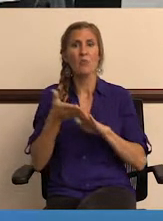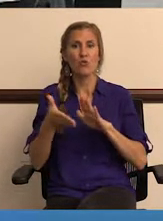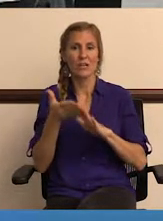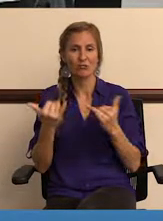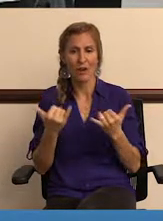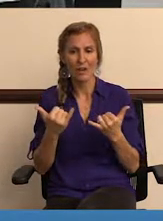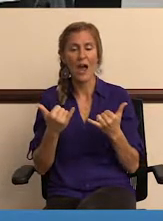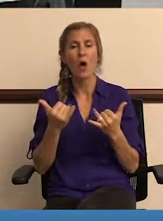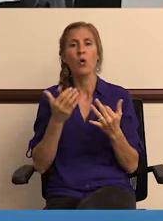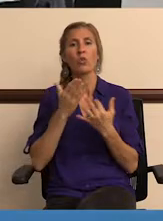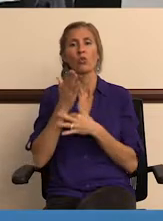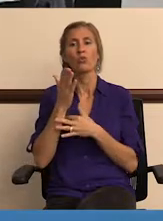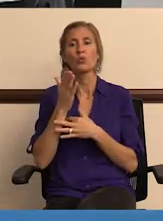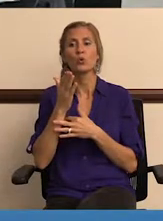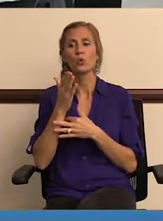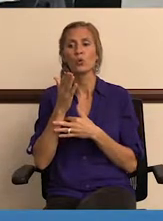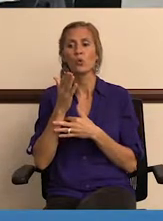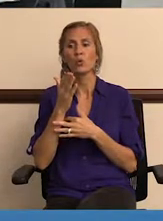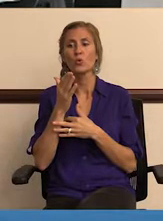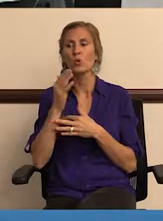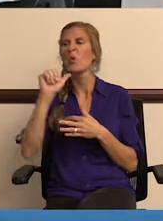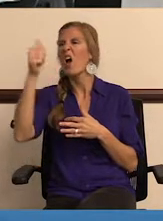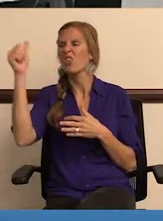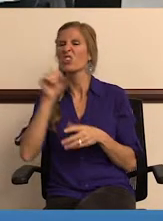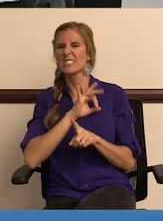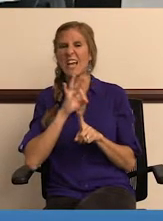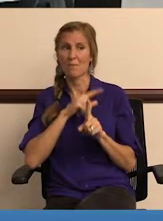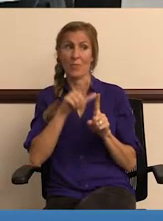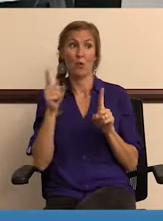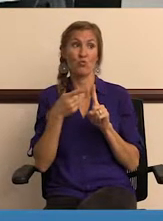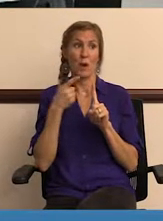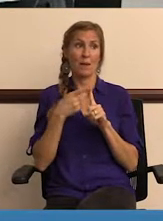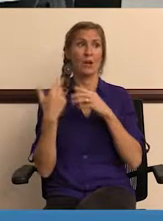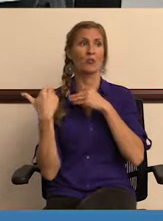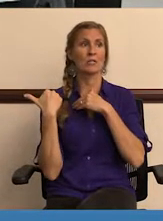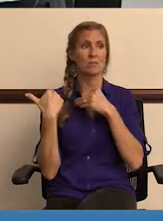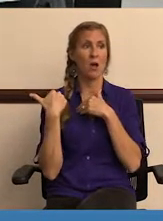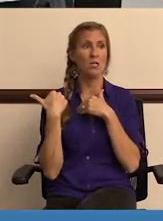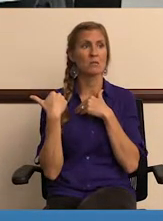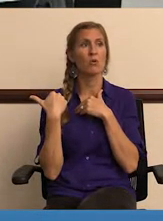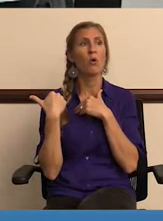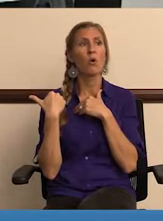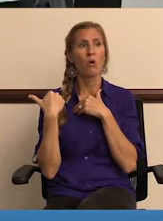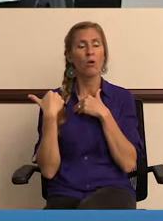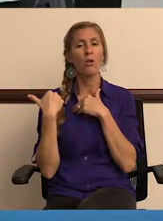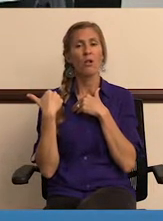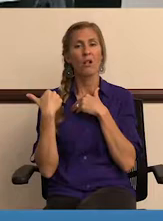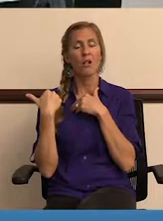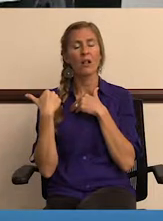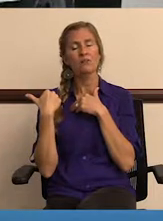operations right now through some augmentation from other staff, but they're primarily responsible.